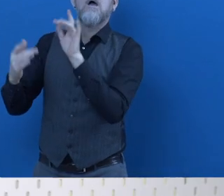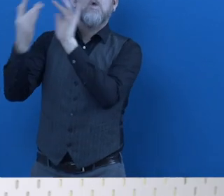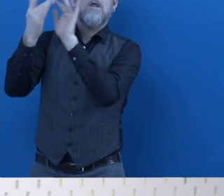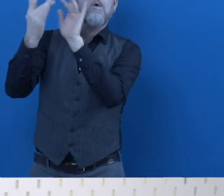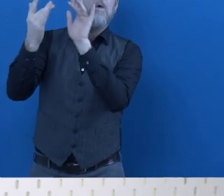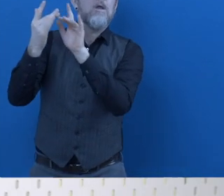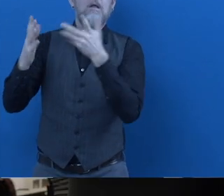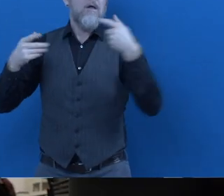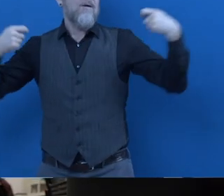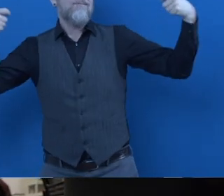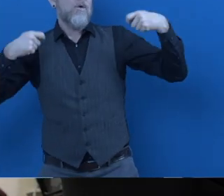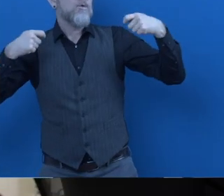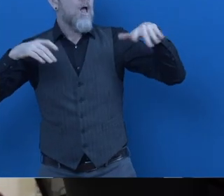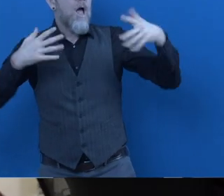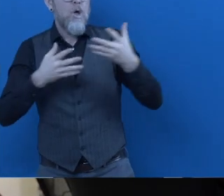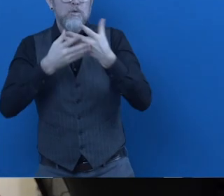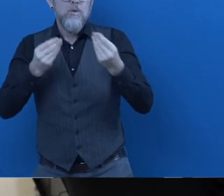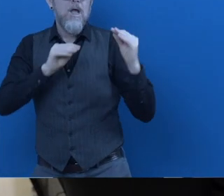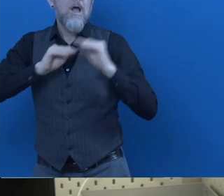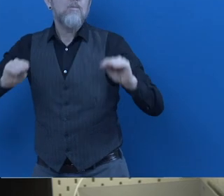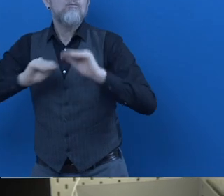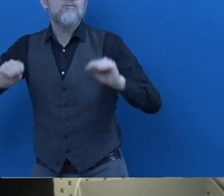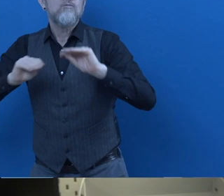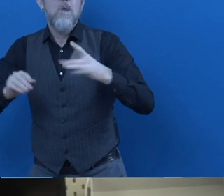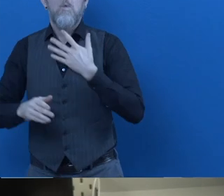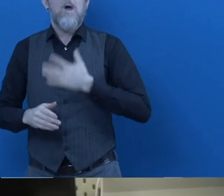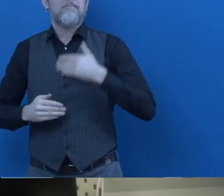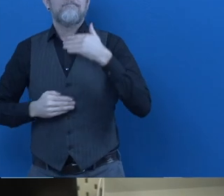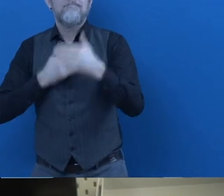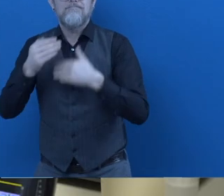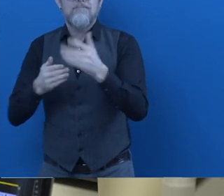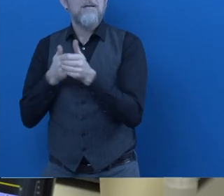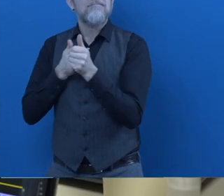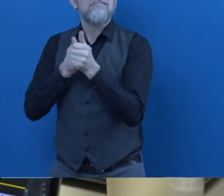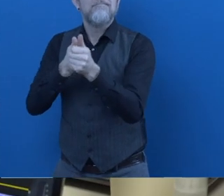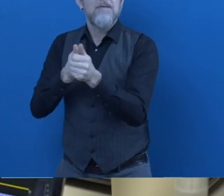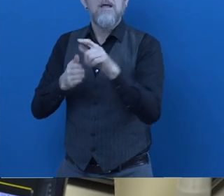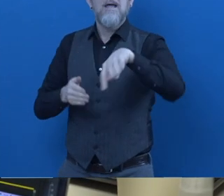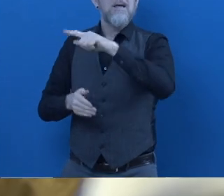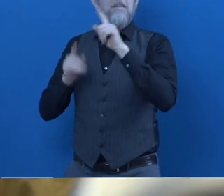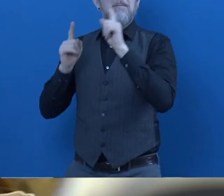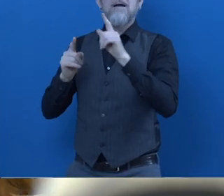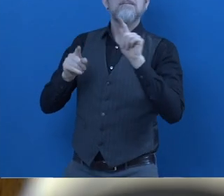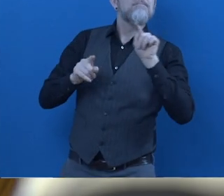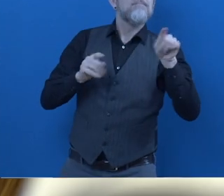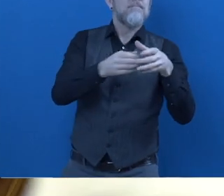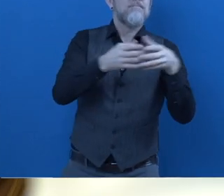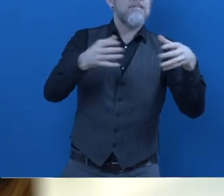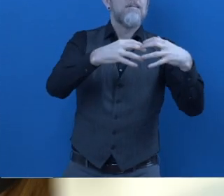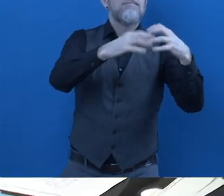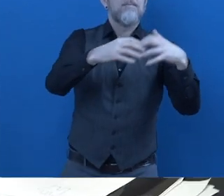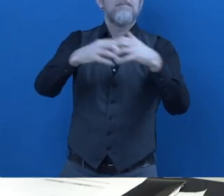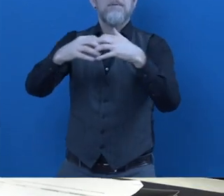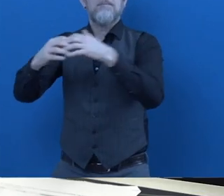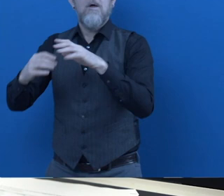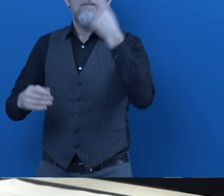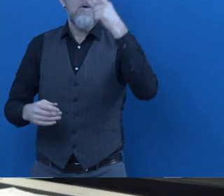as public education and we want to take this forward and to build an ecosystem for our member in order to get them as a freshman